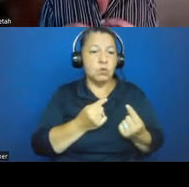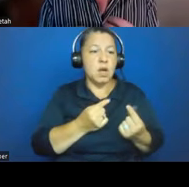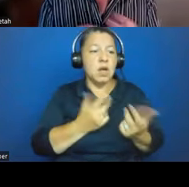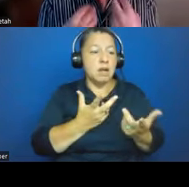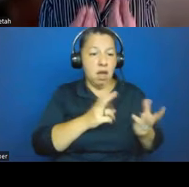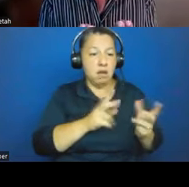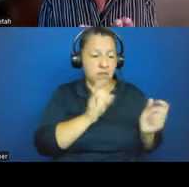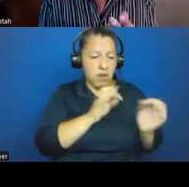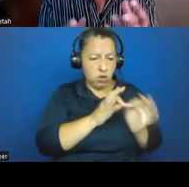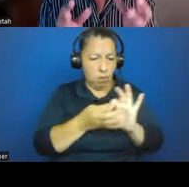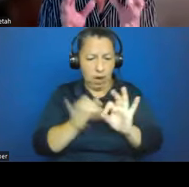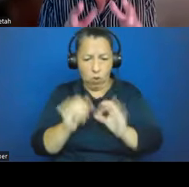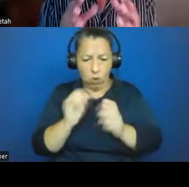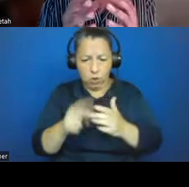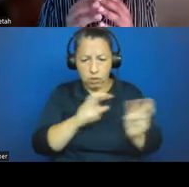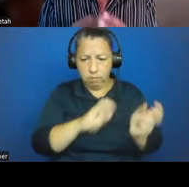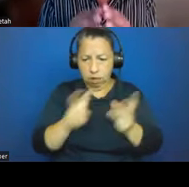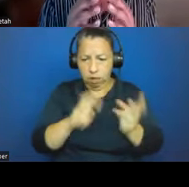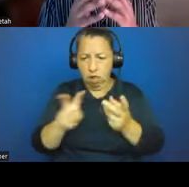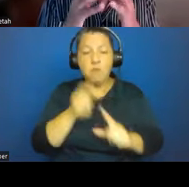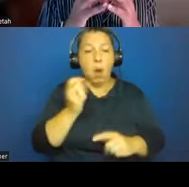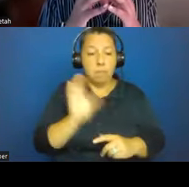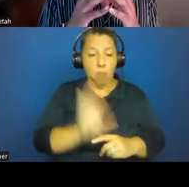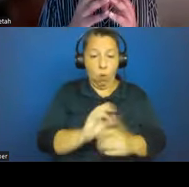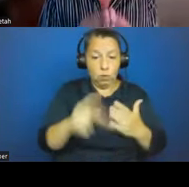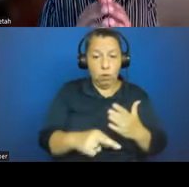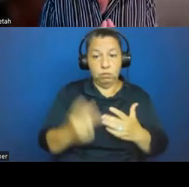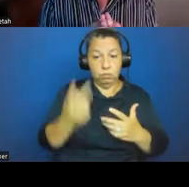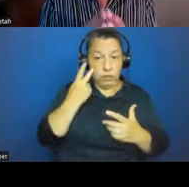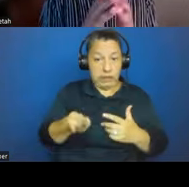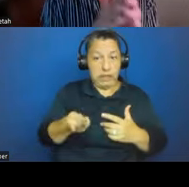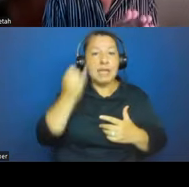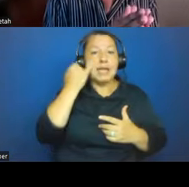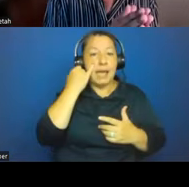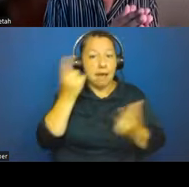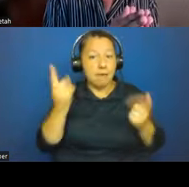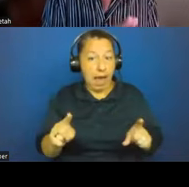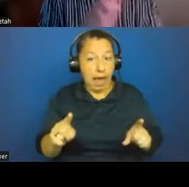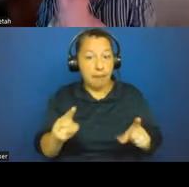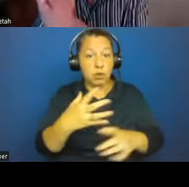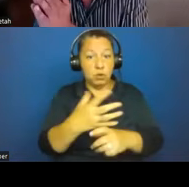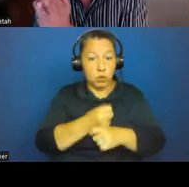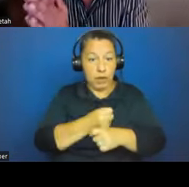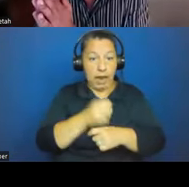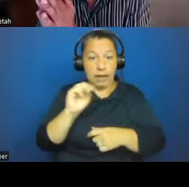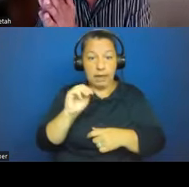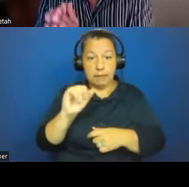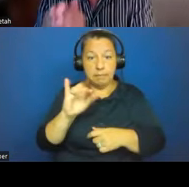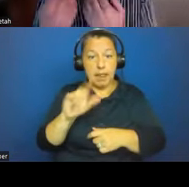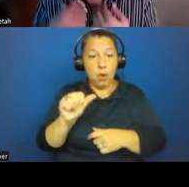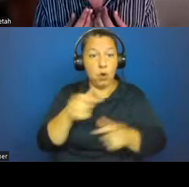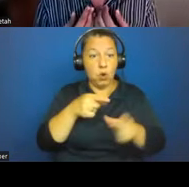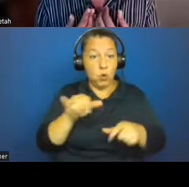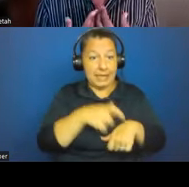results, what we've seen is that if you end up contracting malaria during this period, and you go to hospital.